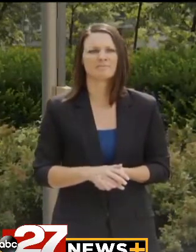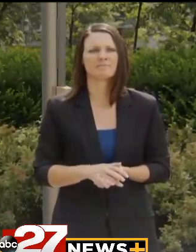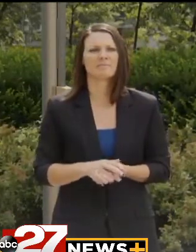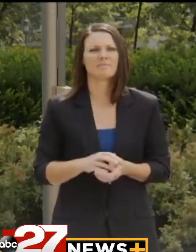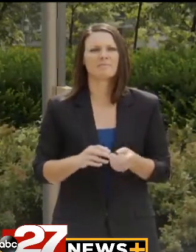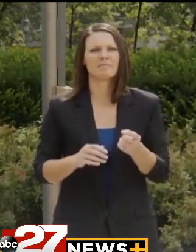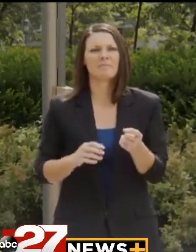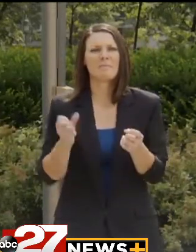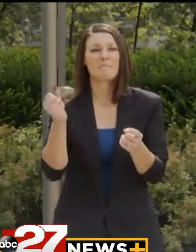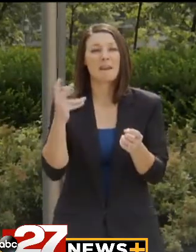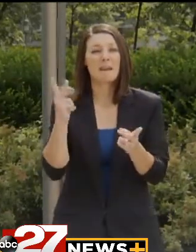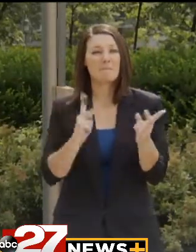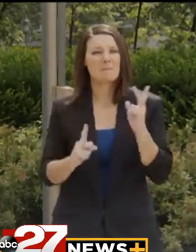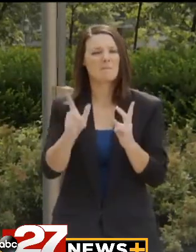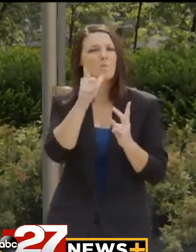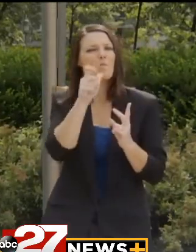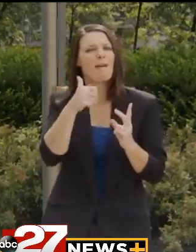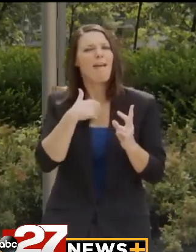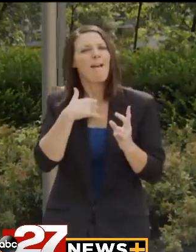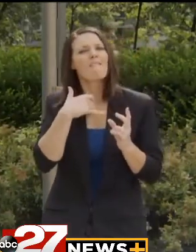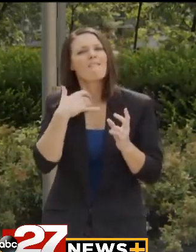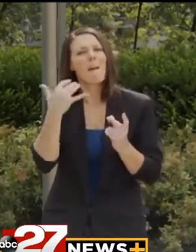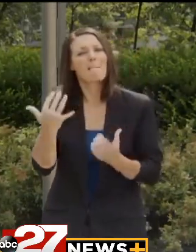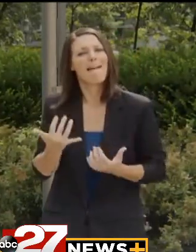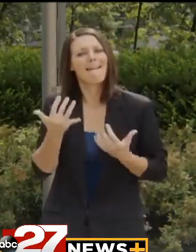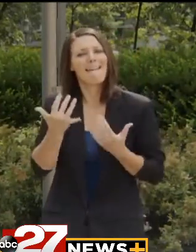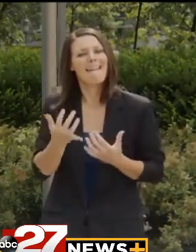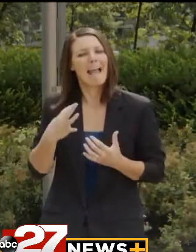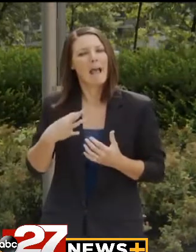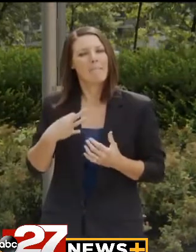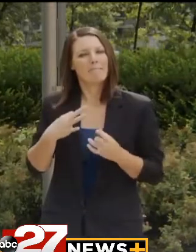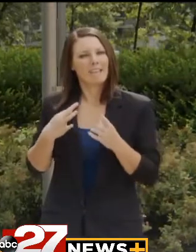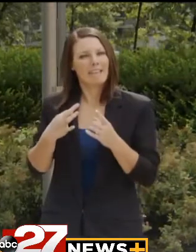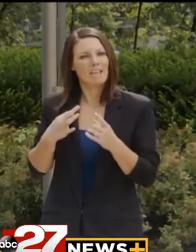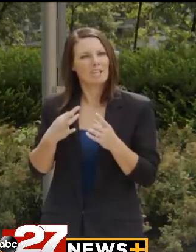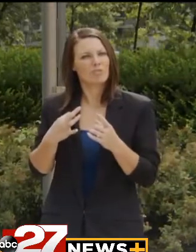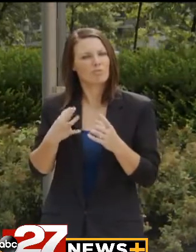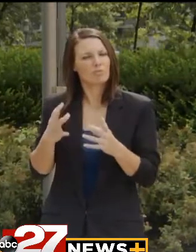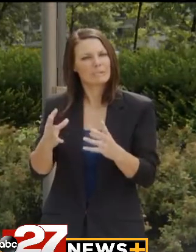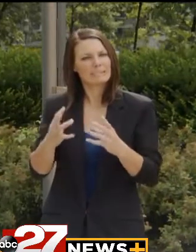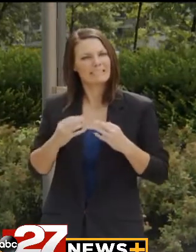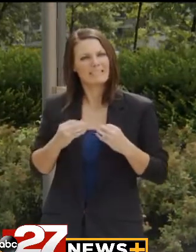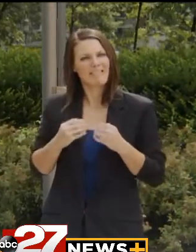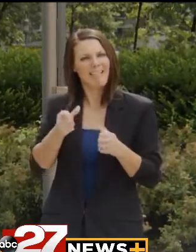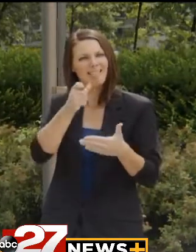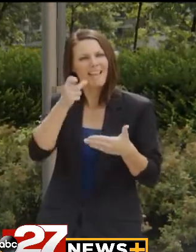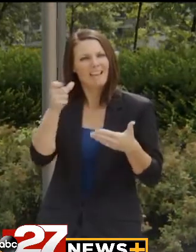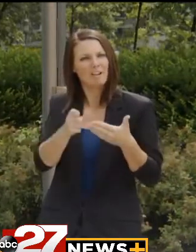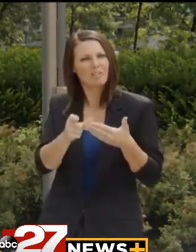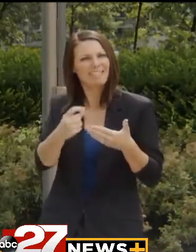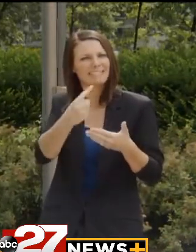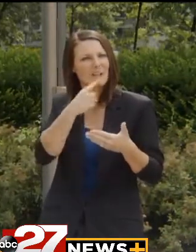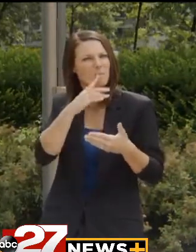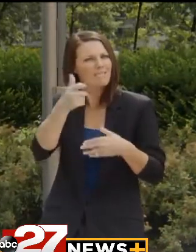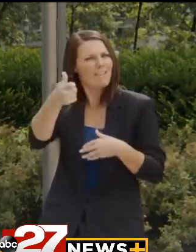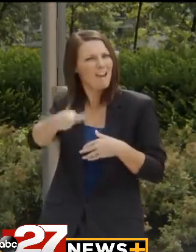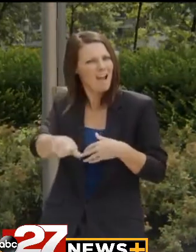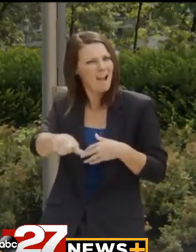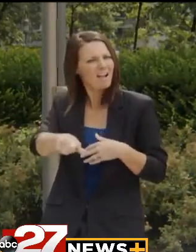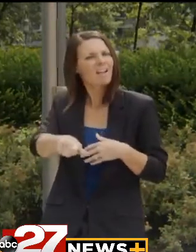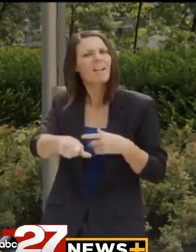Unemployed that a lot of people who had a pending application simply received a letter saying that they were denied